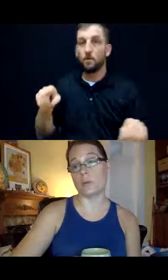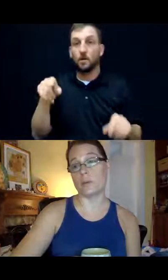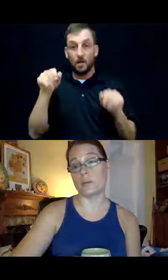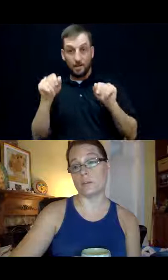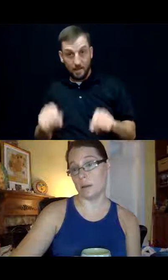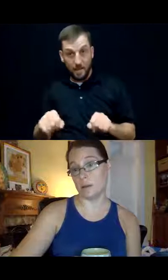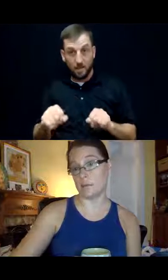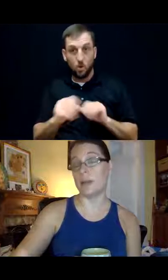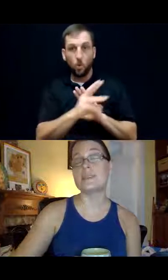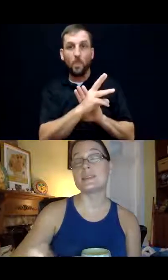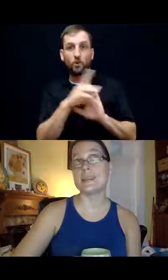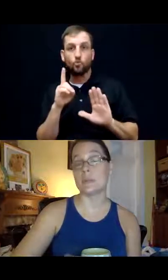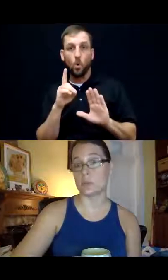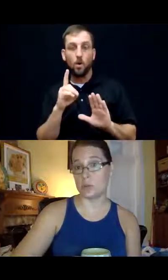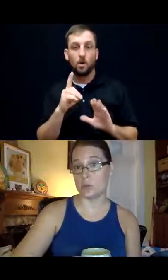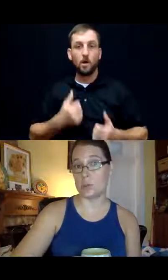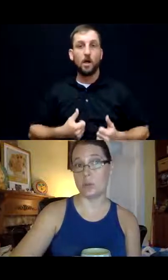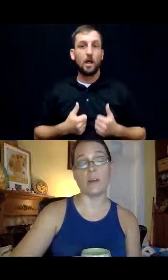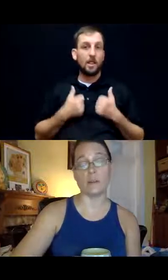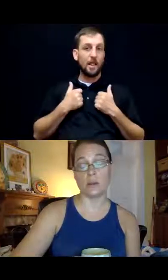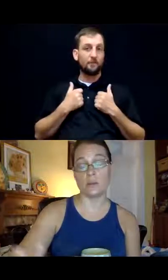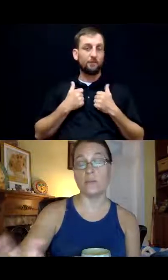withhold life sustaining procedures.